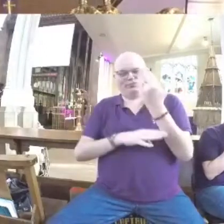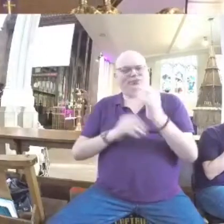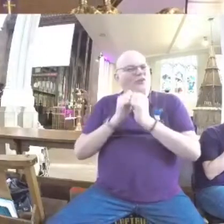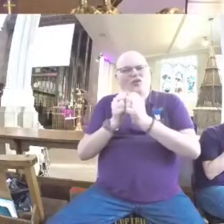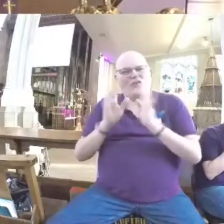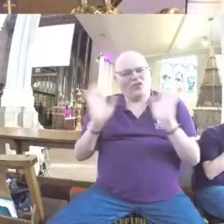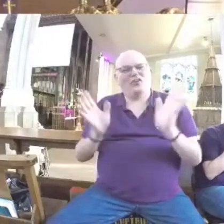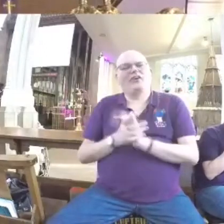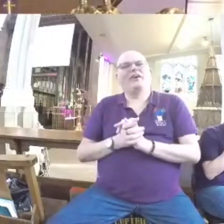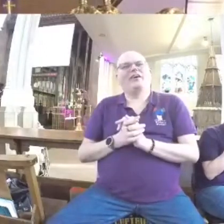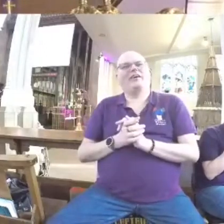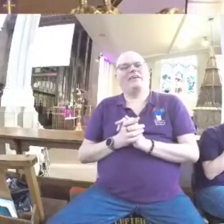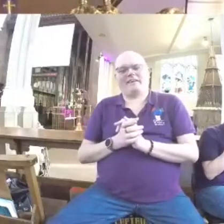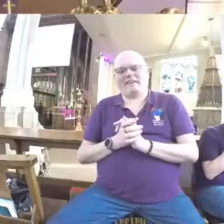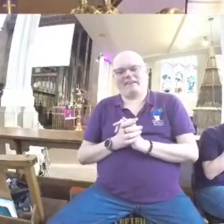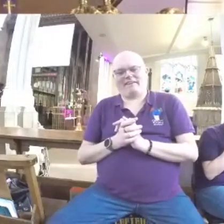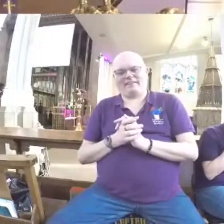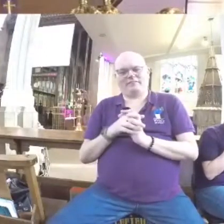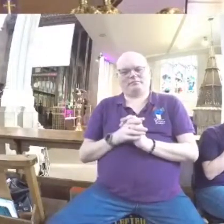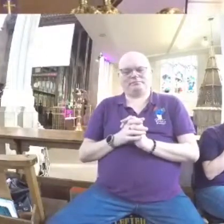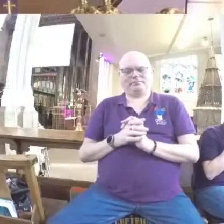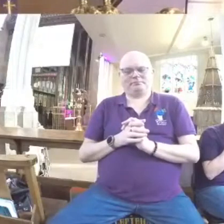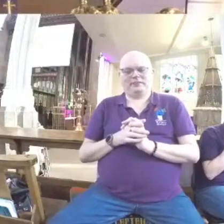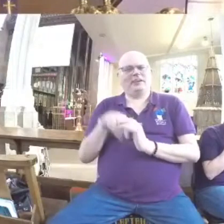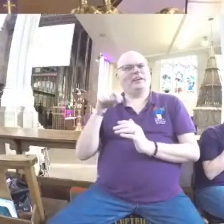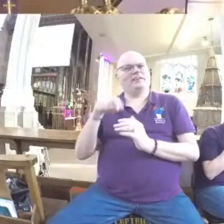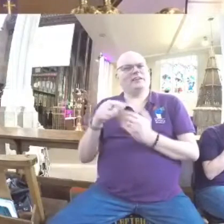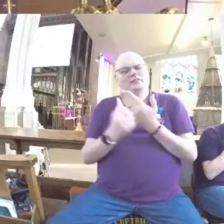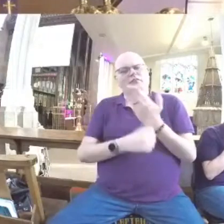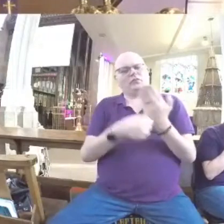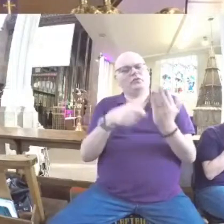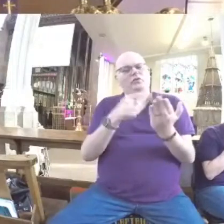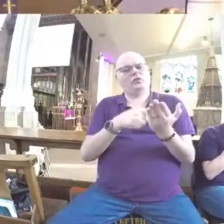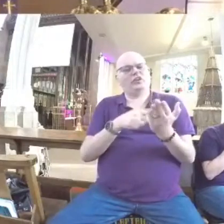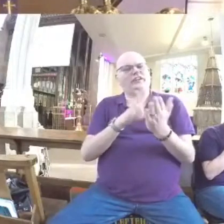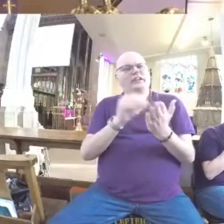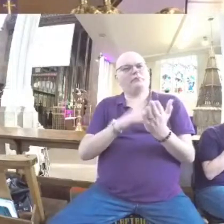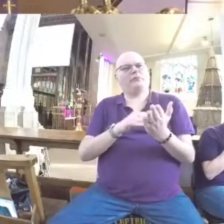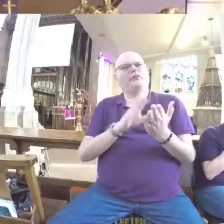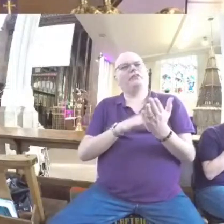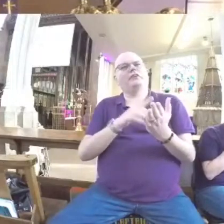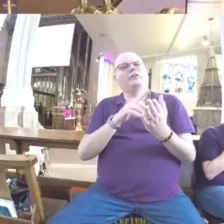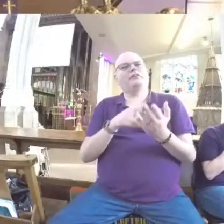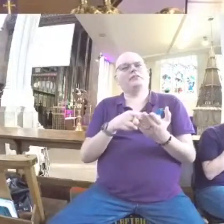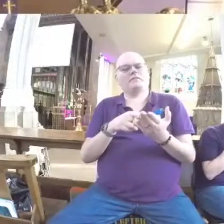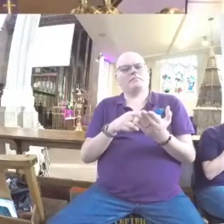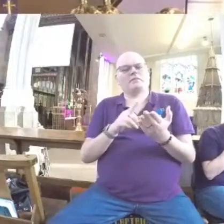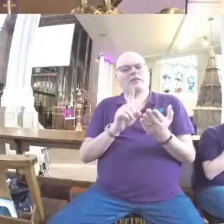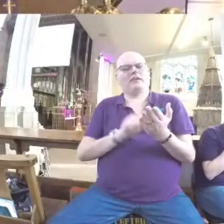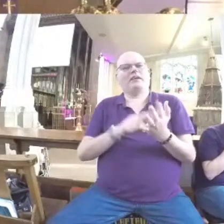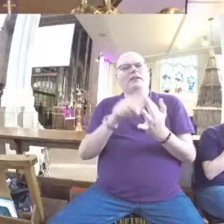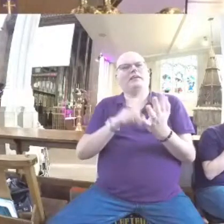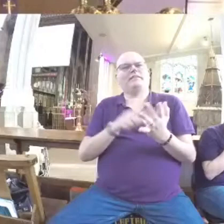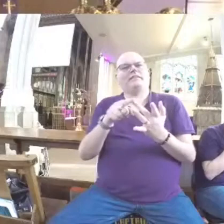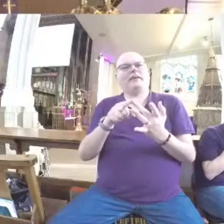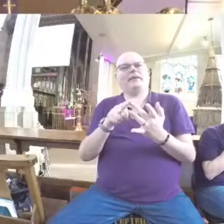And I use this translation from the Message Bible, because it spells it out clearly. Levi gave a